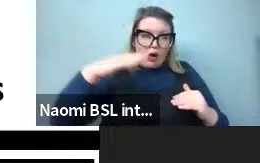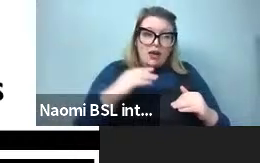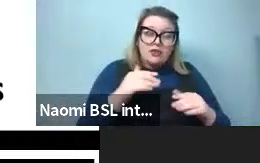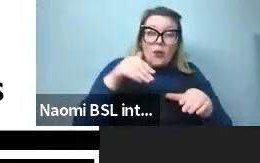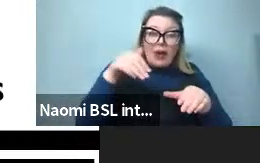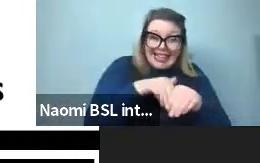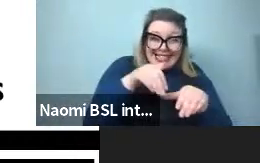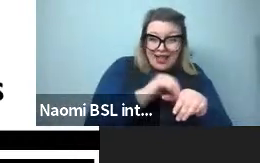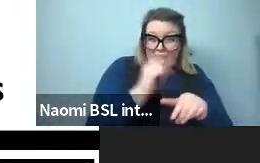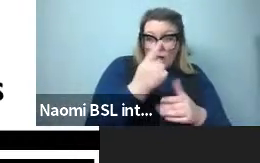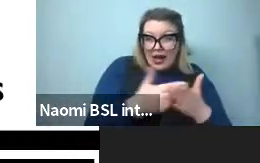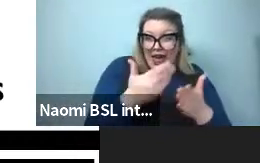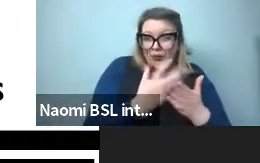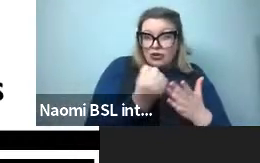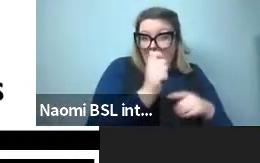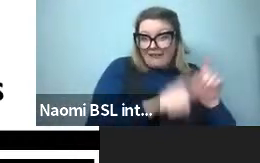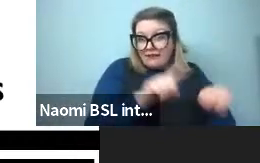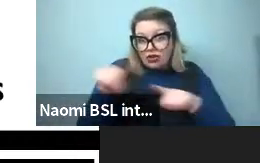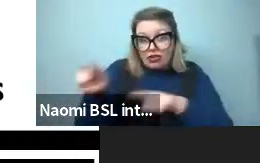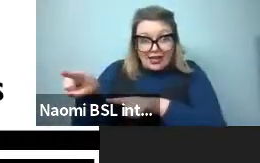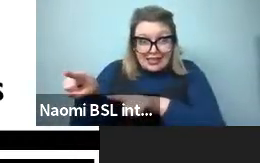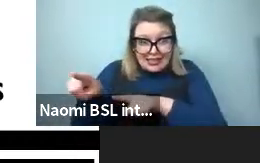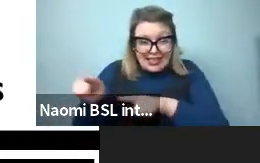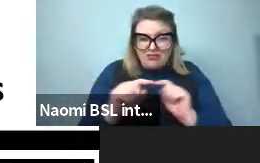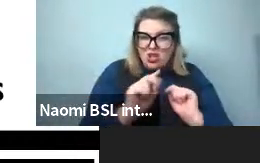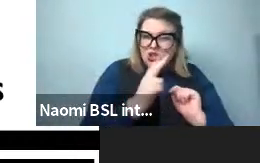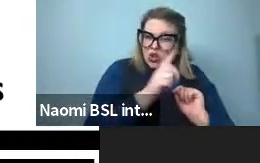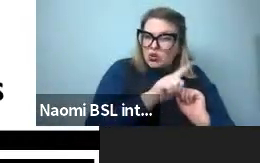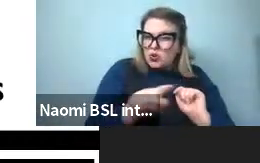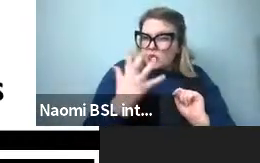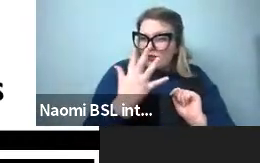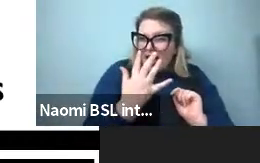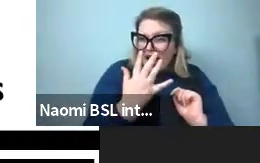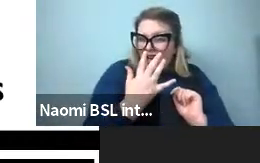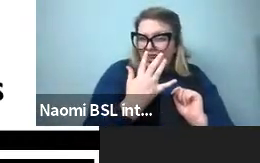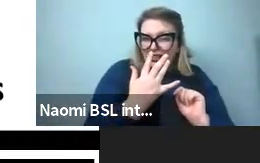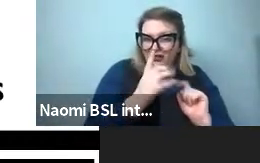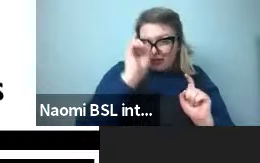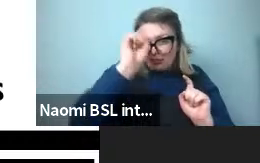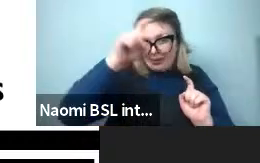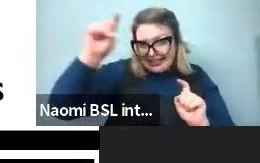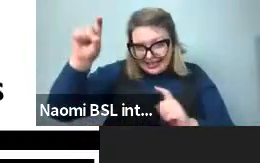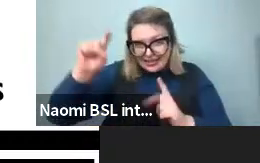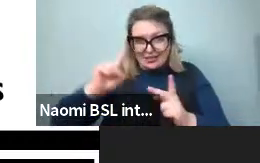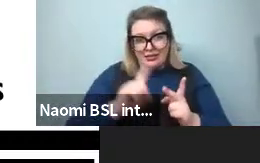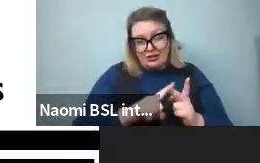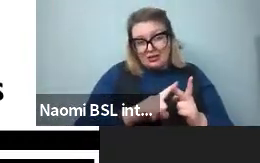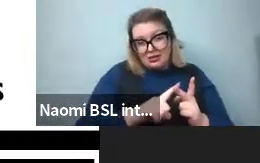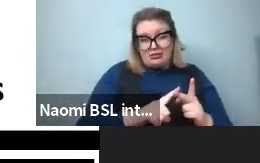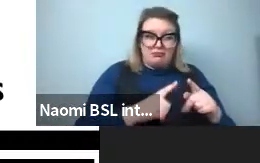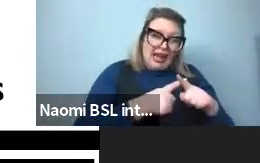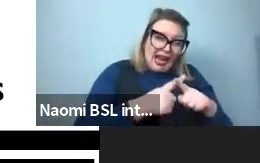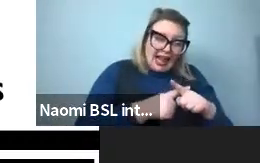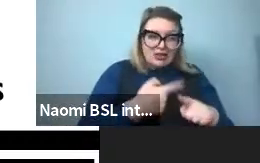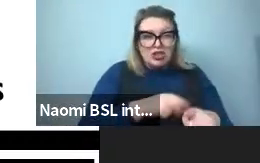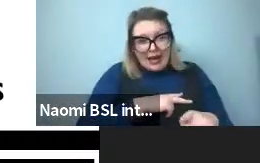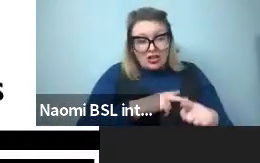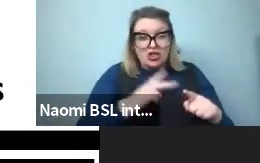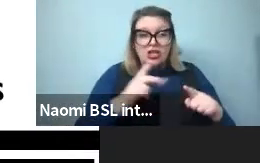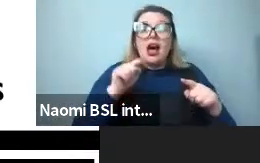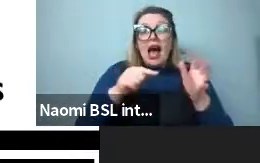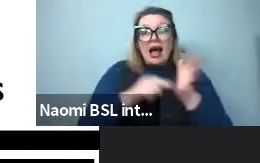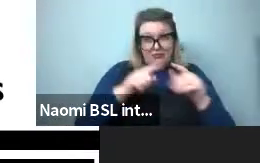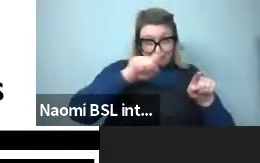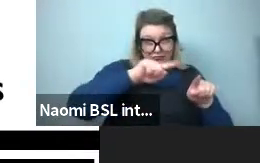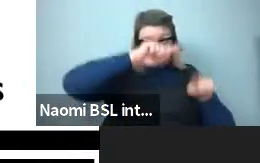language between around two bits and five bits in English and Spanish and between three and six in Chamonix. So it's just shifted up by a